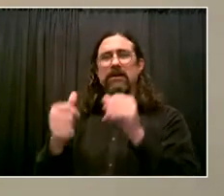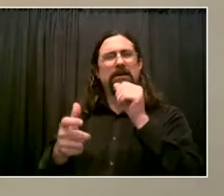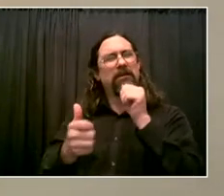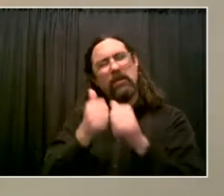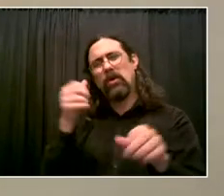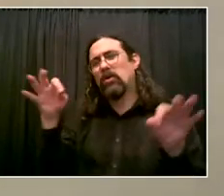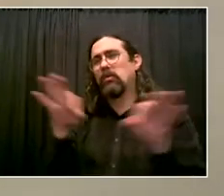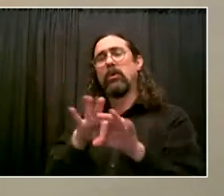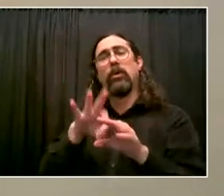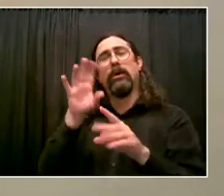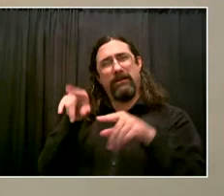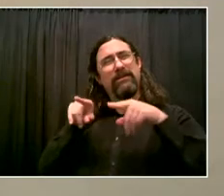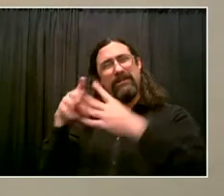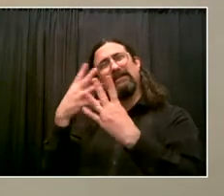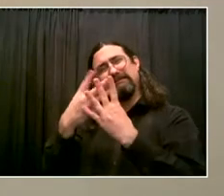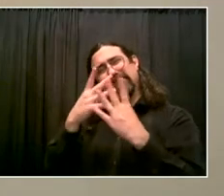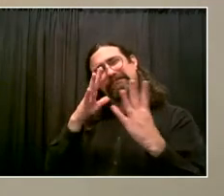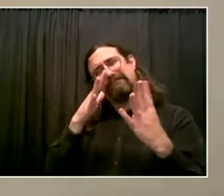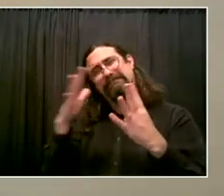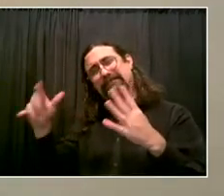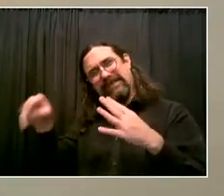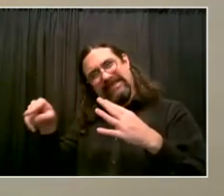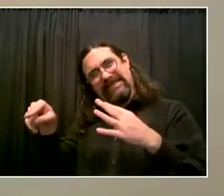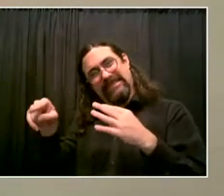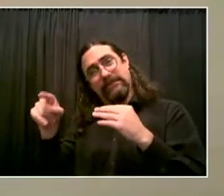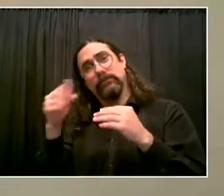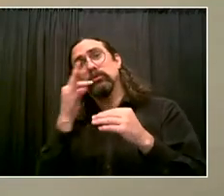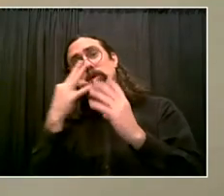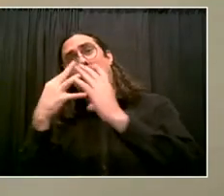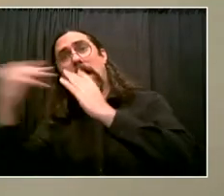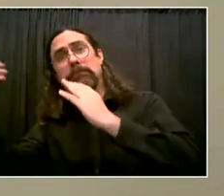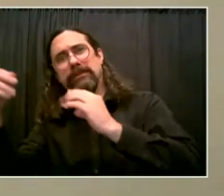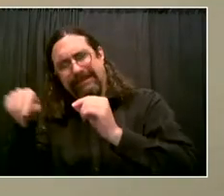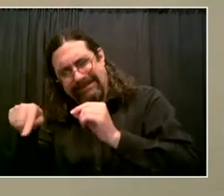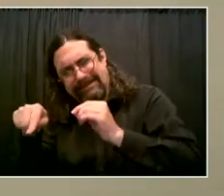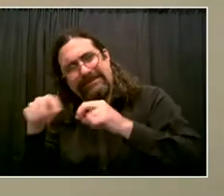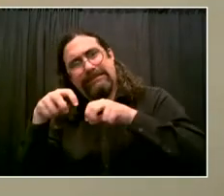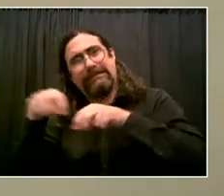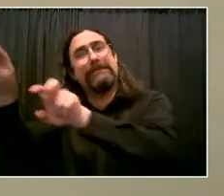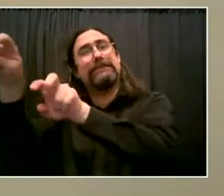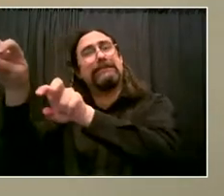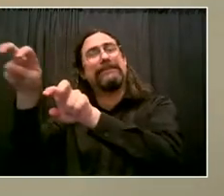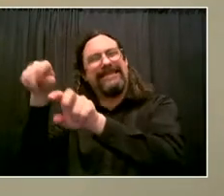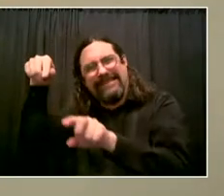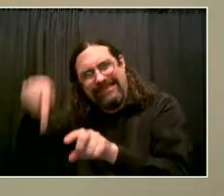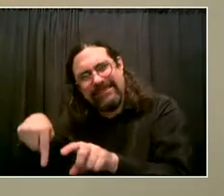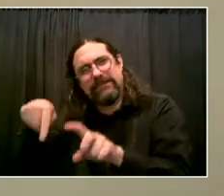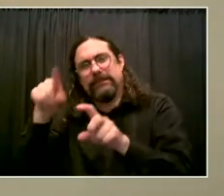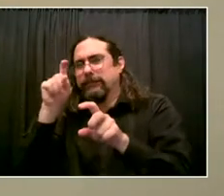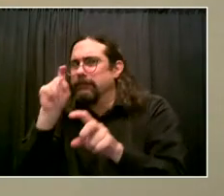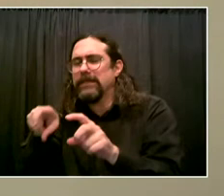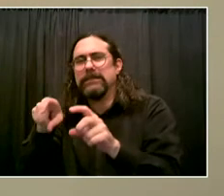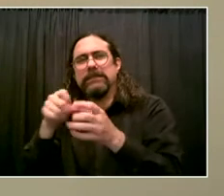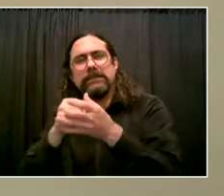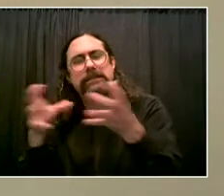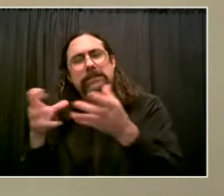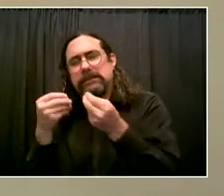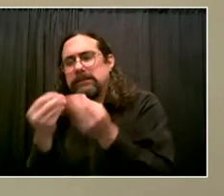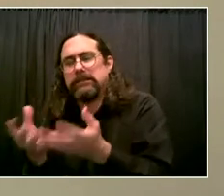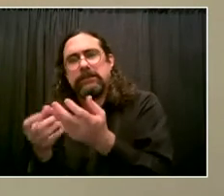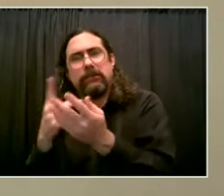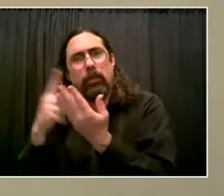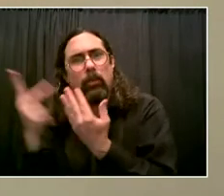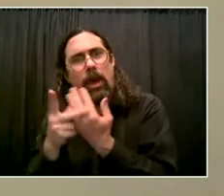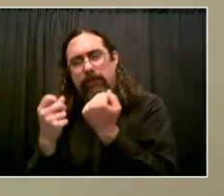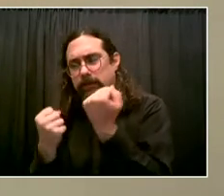trauma, employability, the disease of addiction, and really focusing on that and having a plan